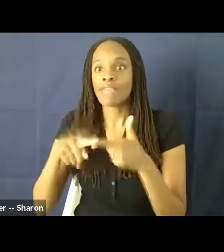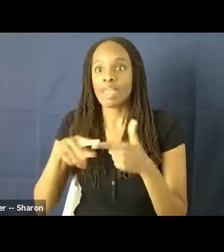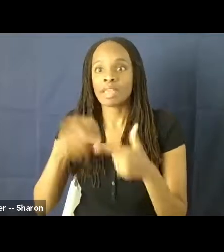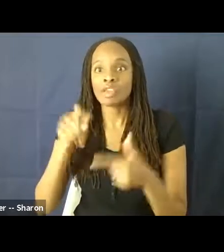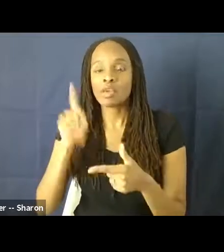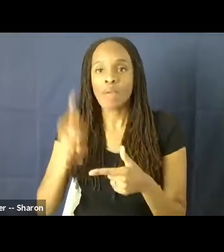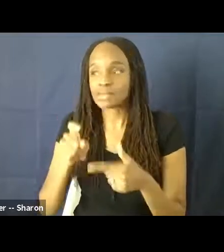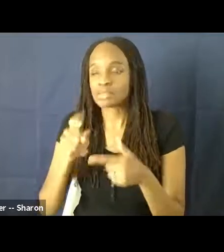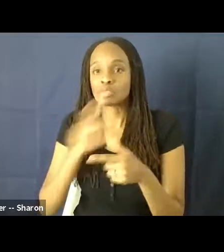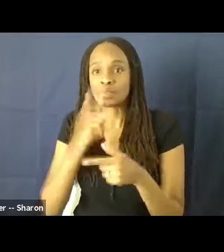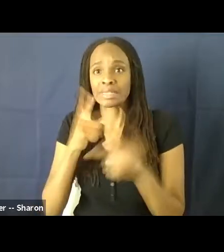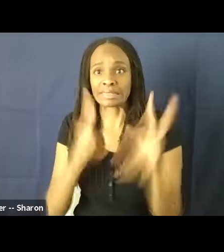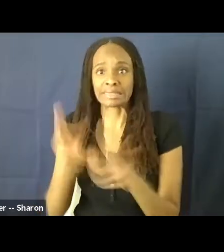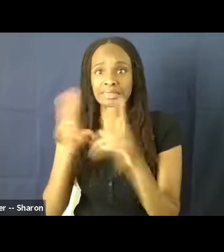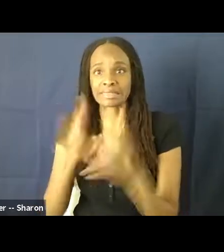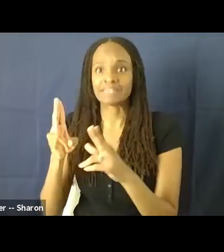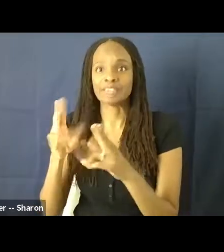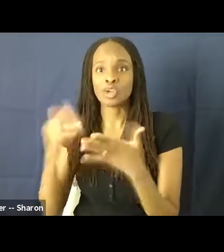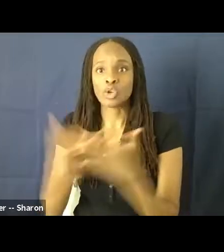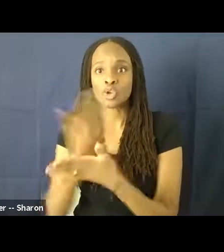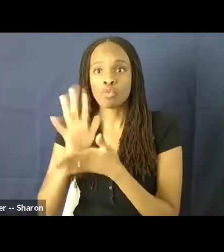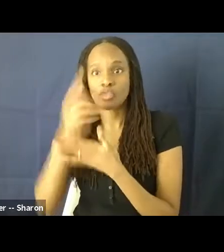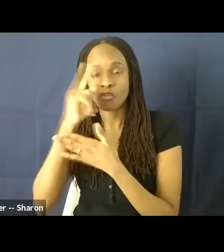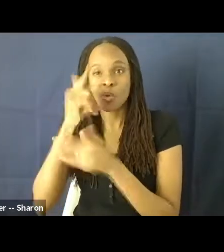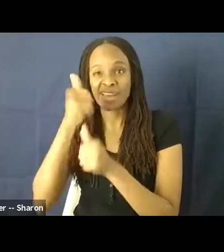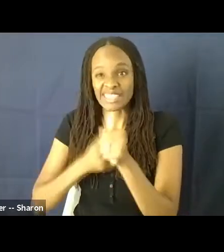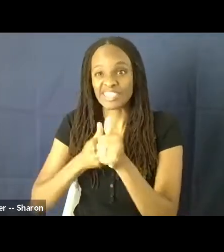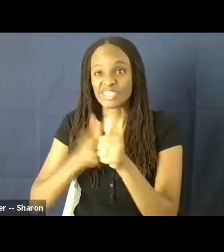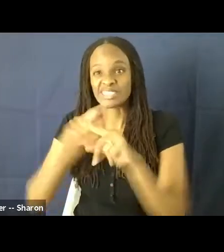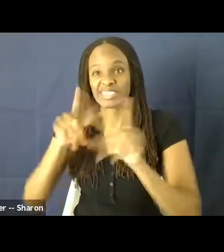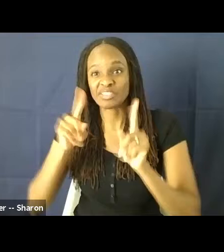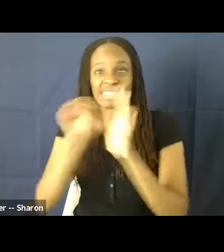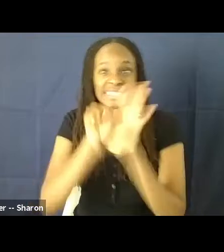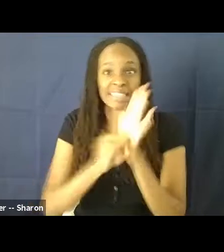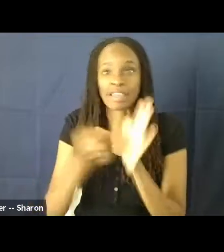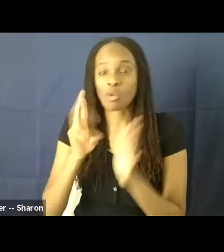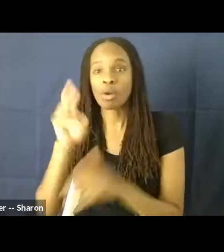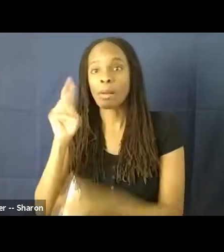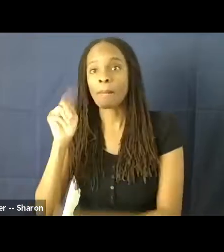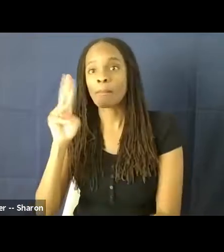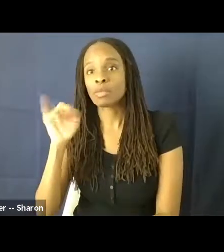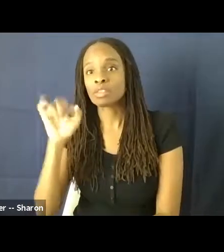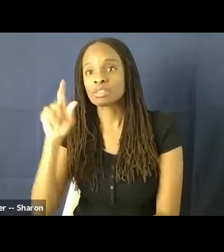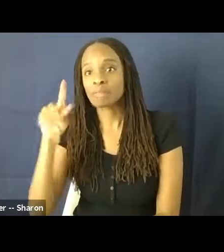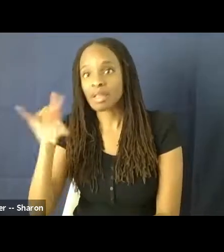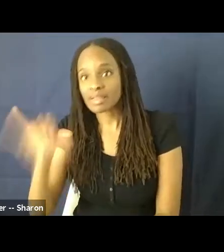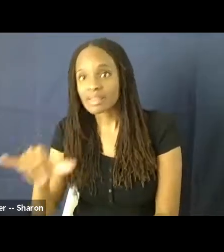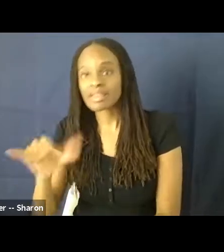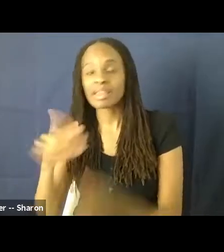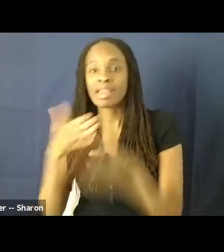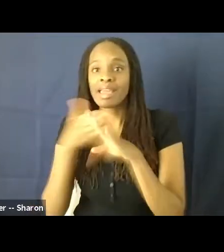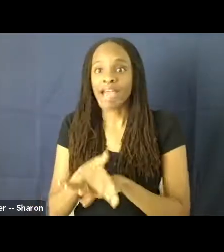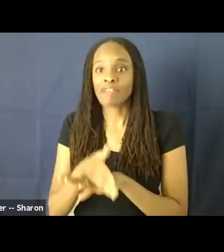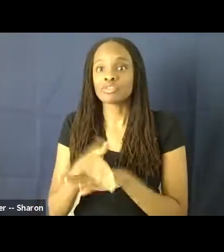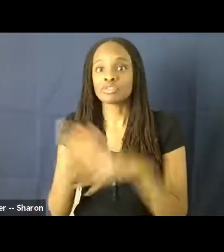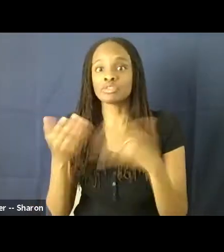a new movie for each different state or different municipality. And then once the talking pictures come